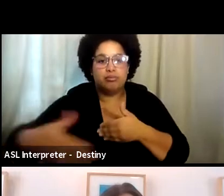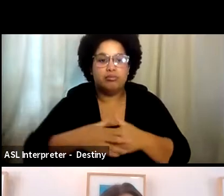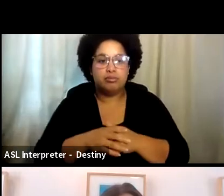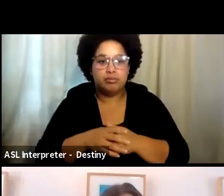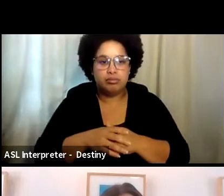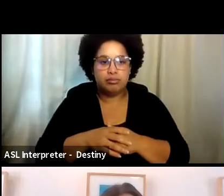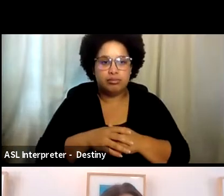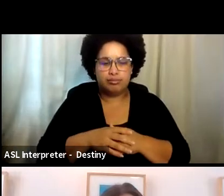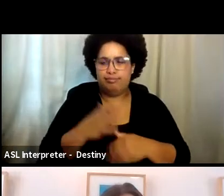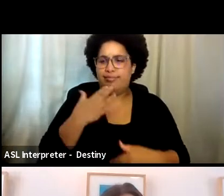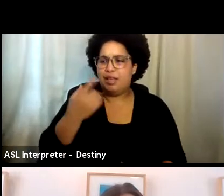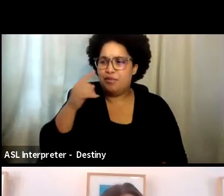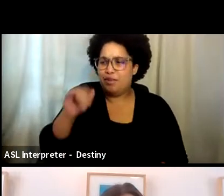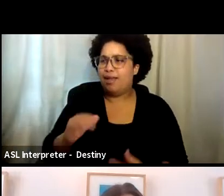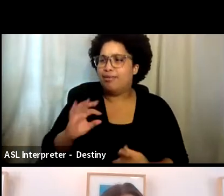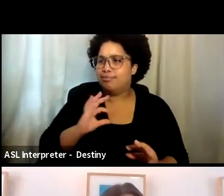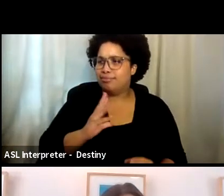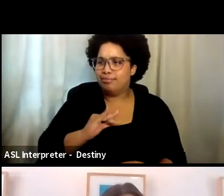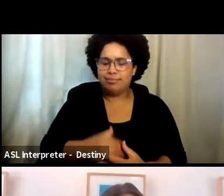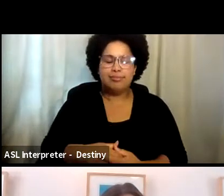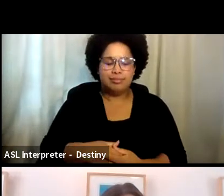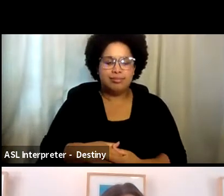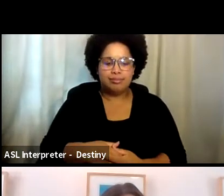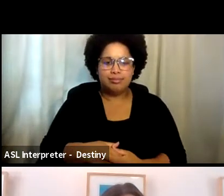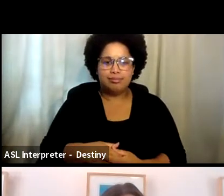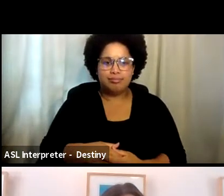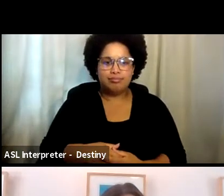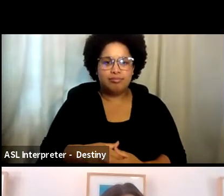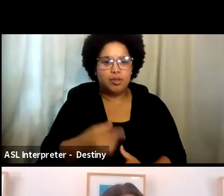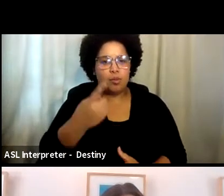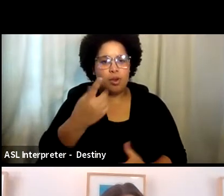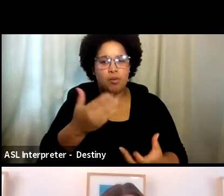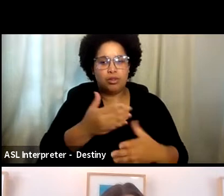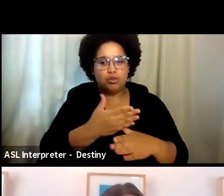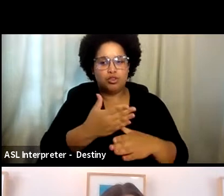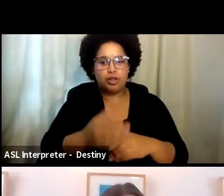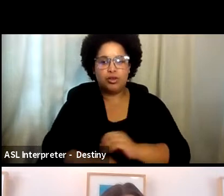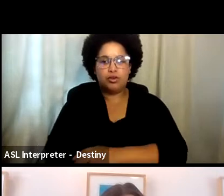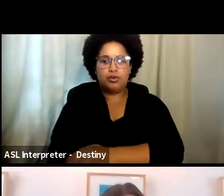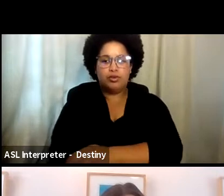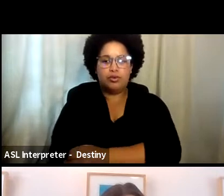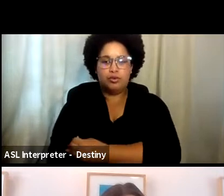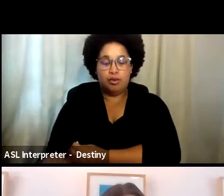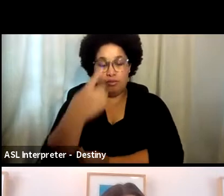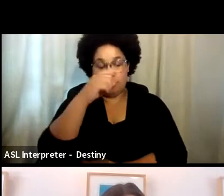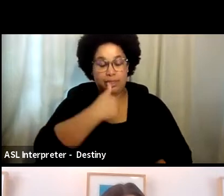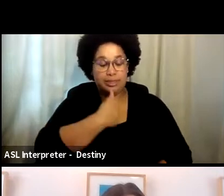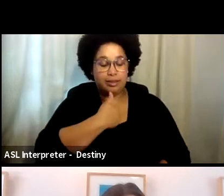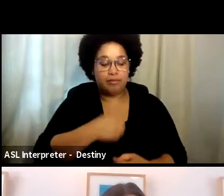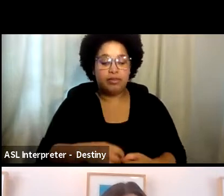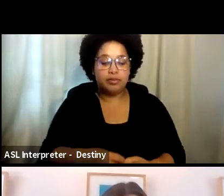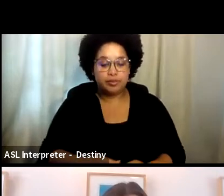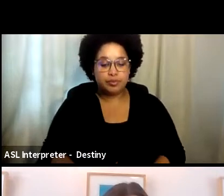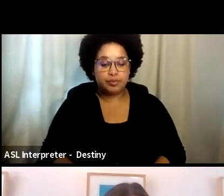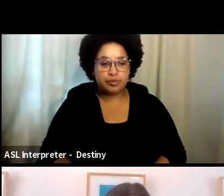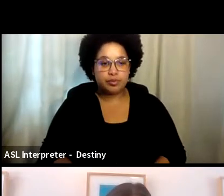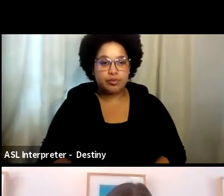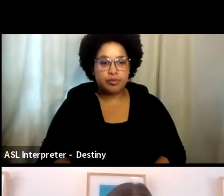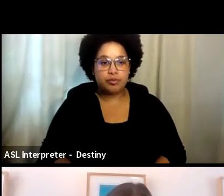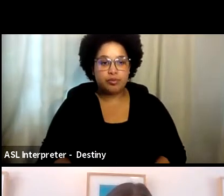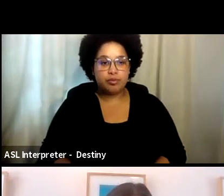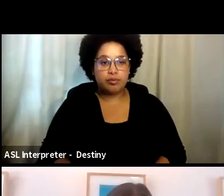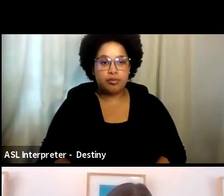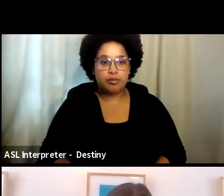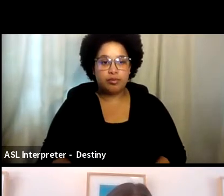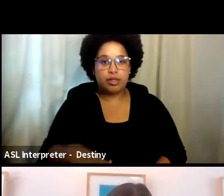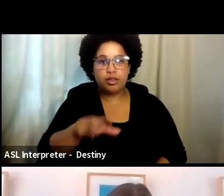you for that. I have to say, you know, one thing I want to share is. For me, I you know, I had never I said